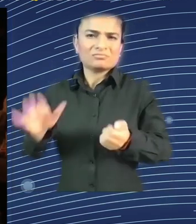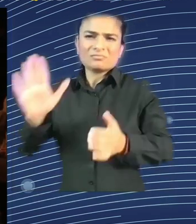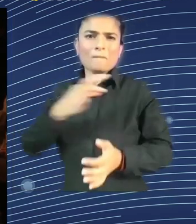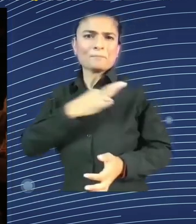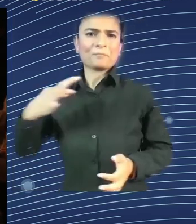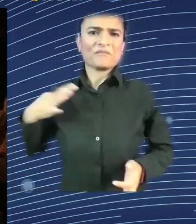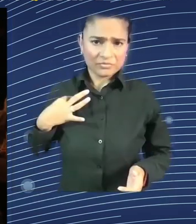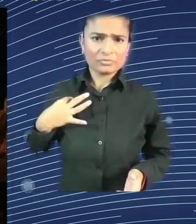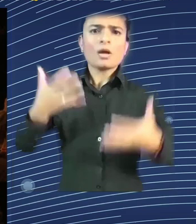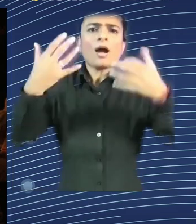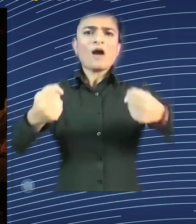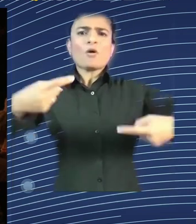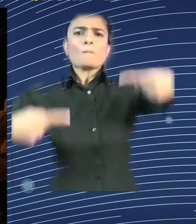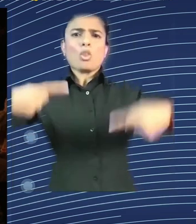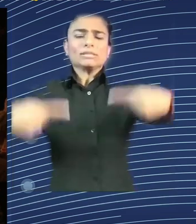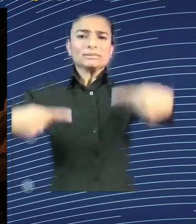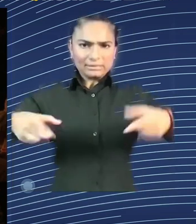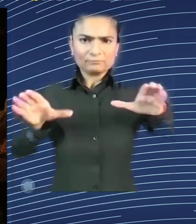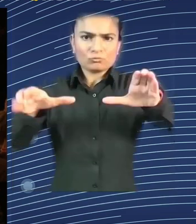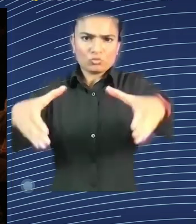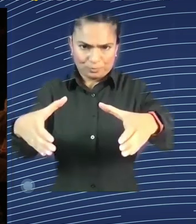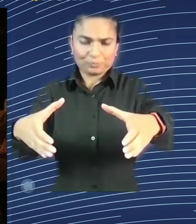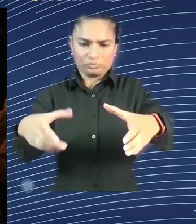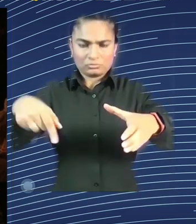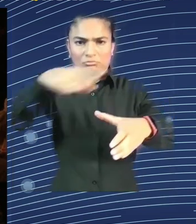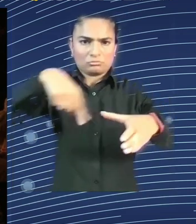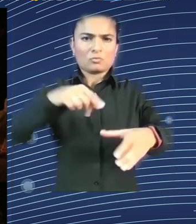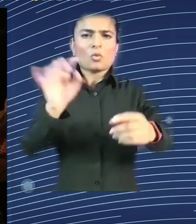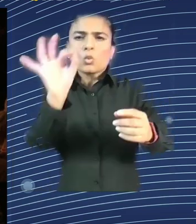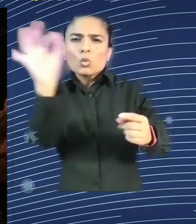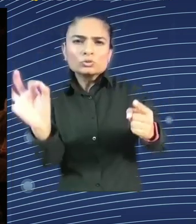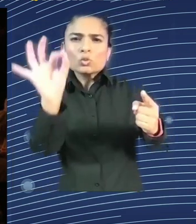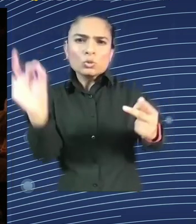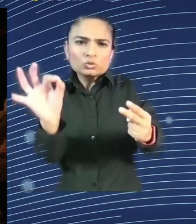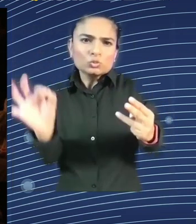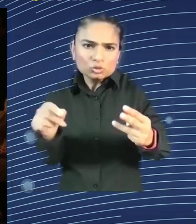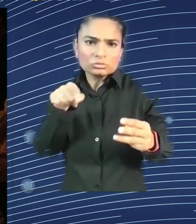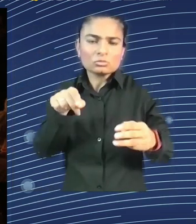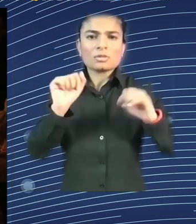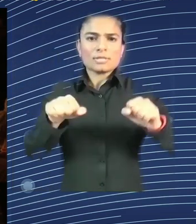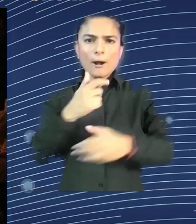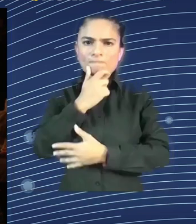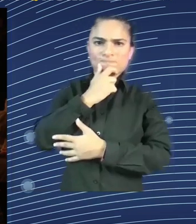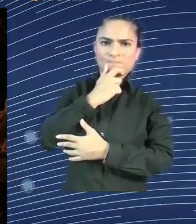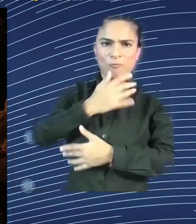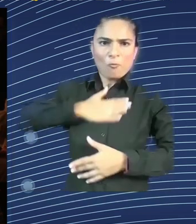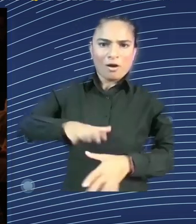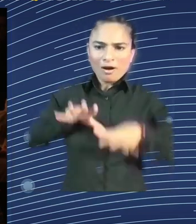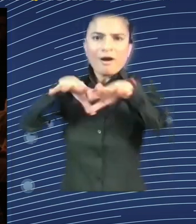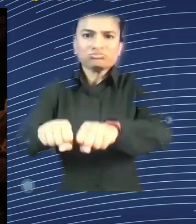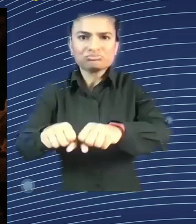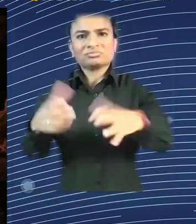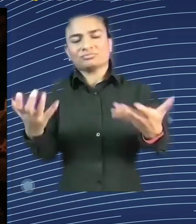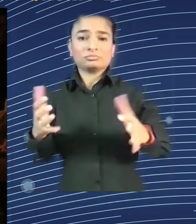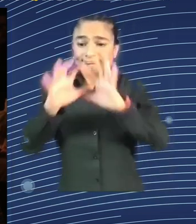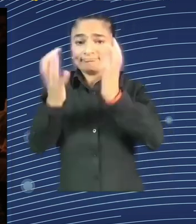willing to prevent these mechanisms from being an active part in the construction and reinforcement of our security apparatus in a time of